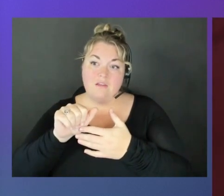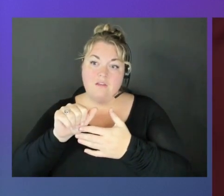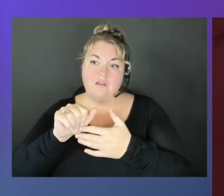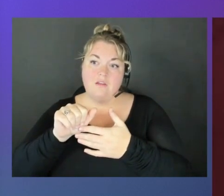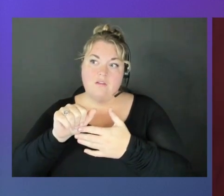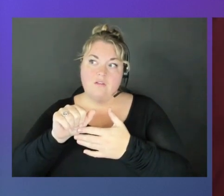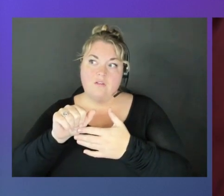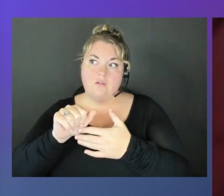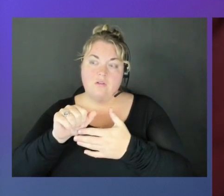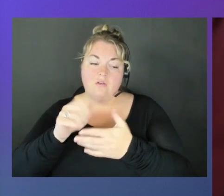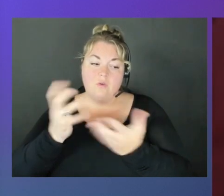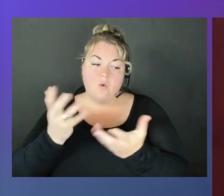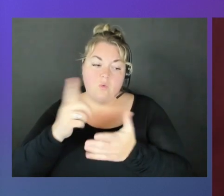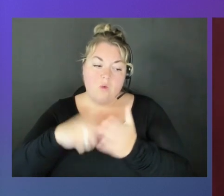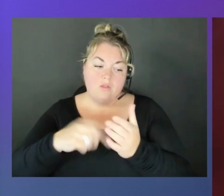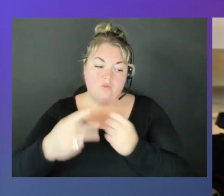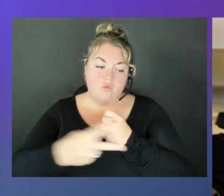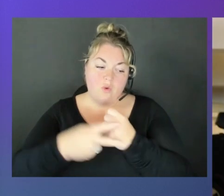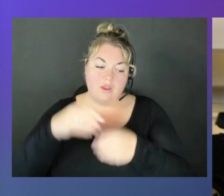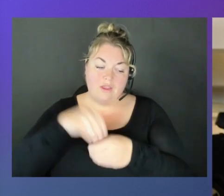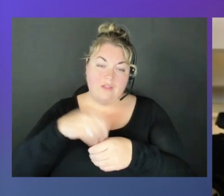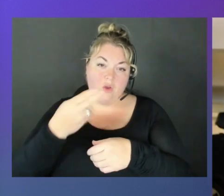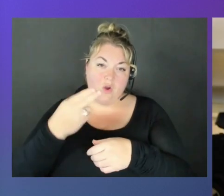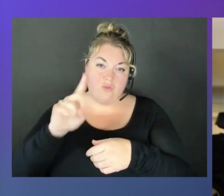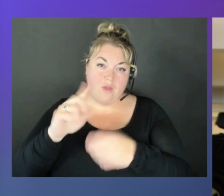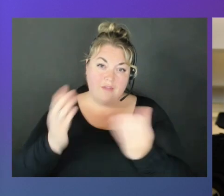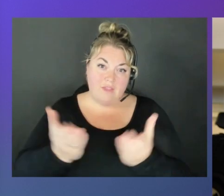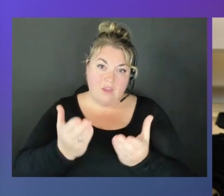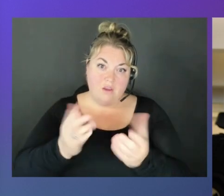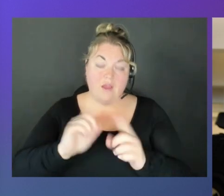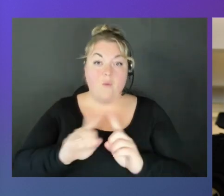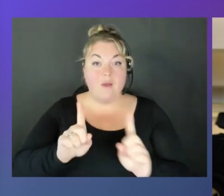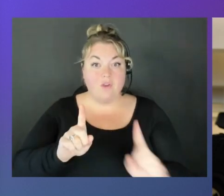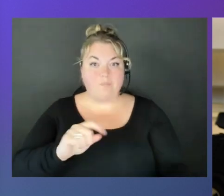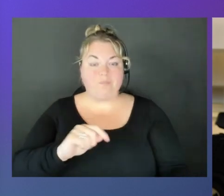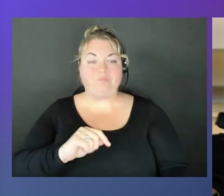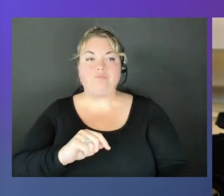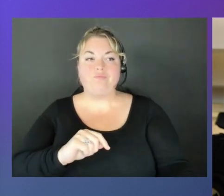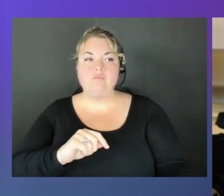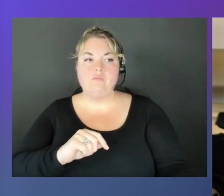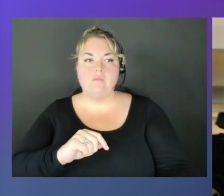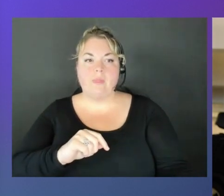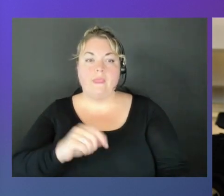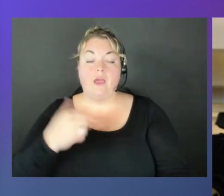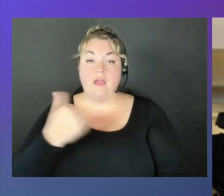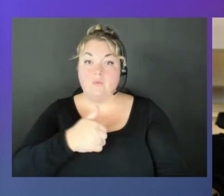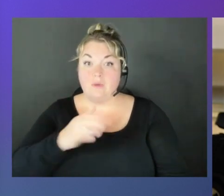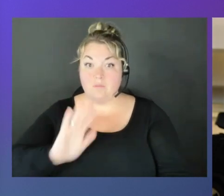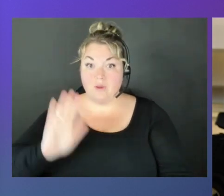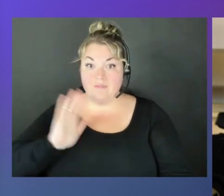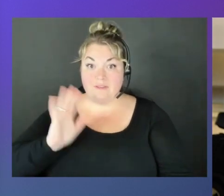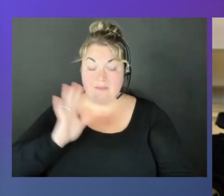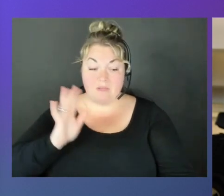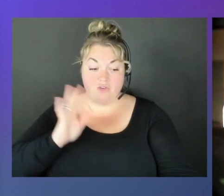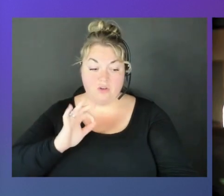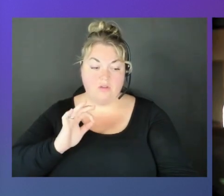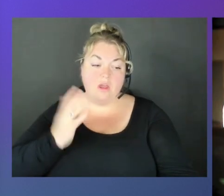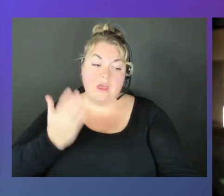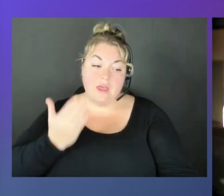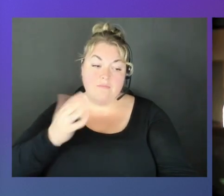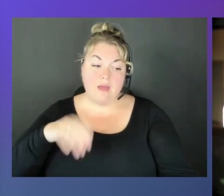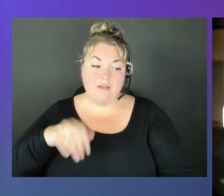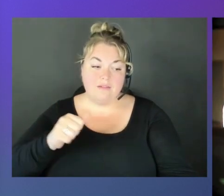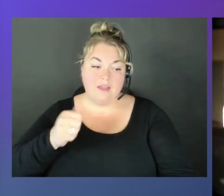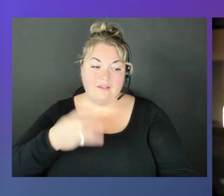storing in the hard drive here. But however, as Jeremy previously mentioned, it may take days